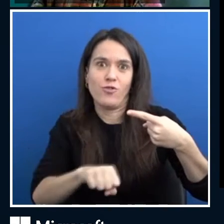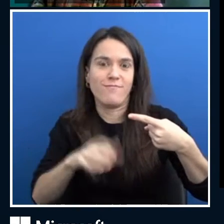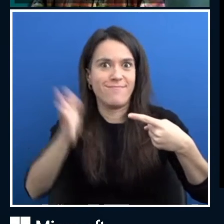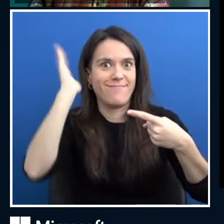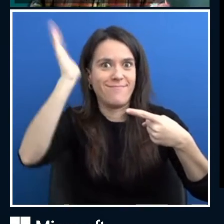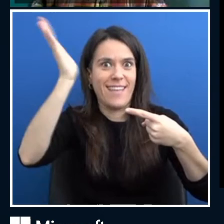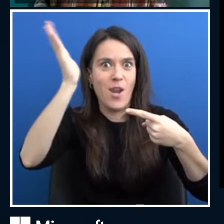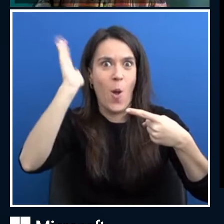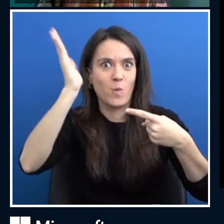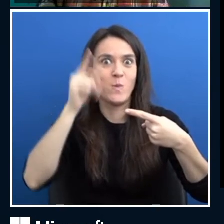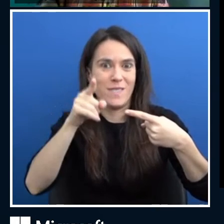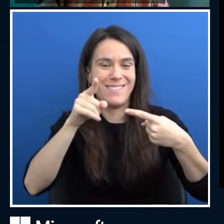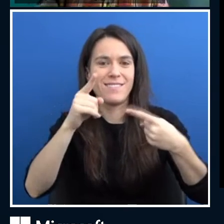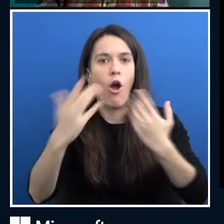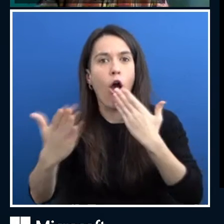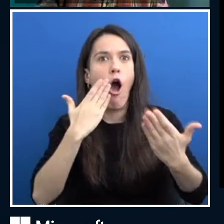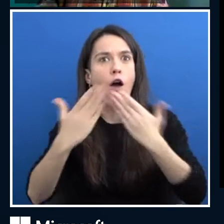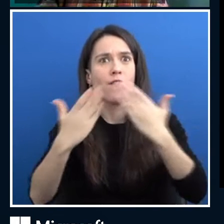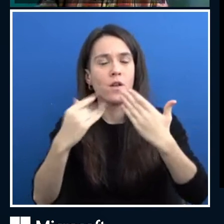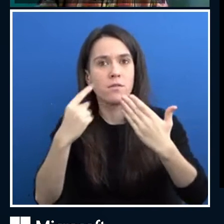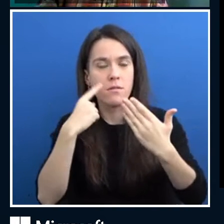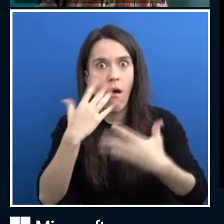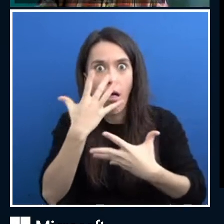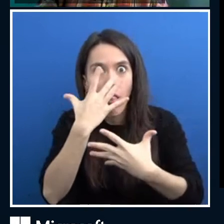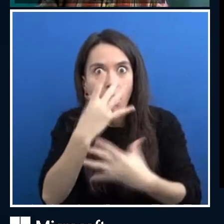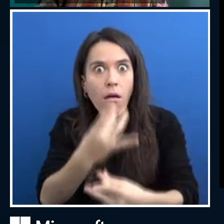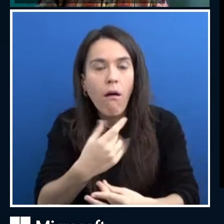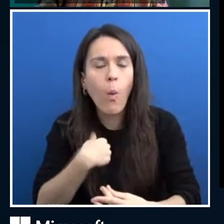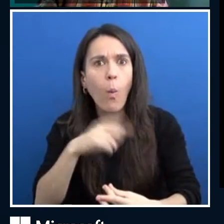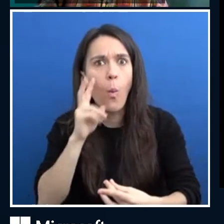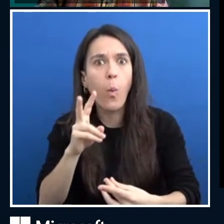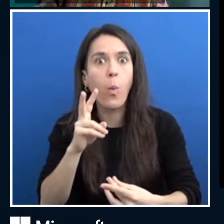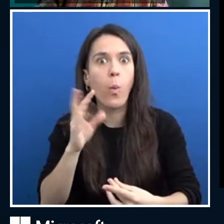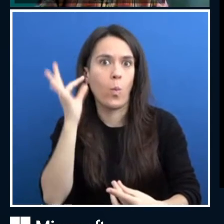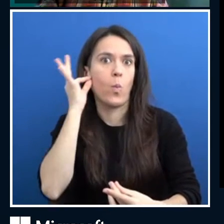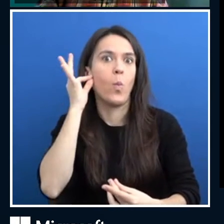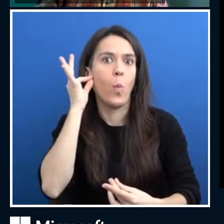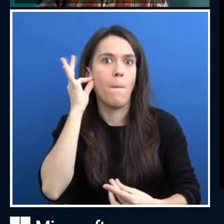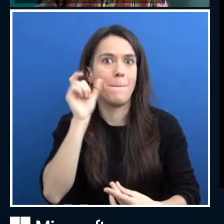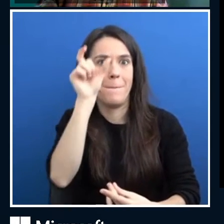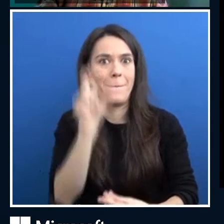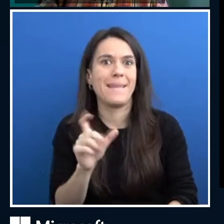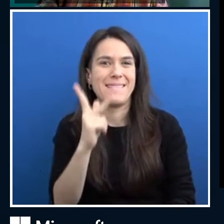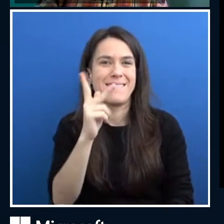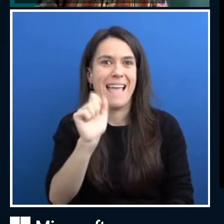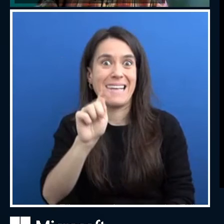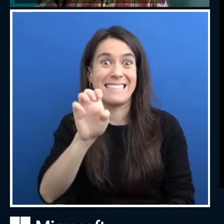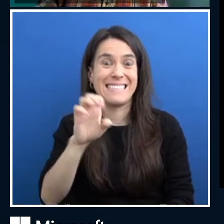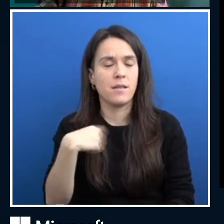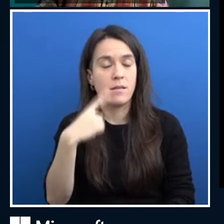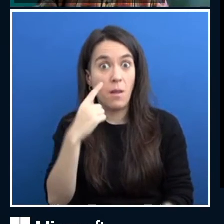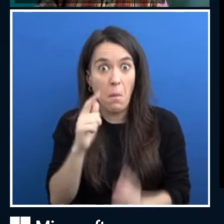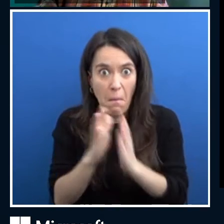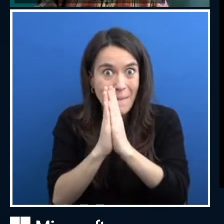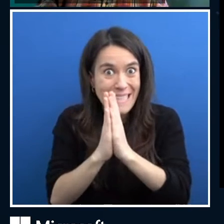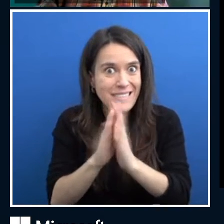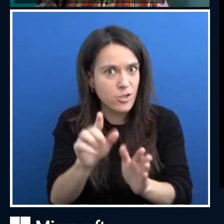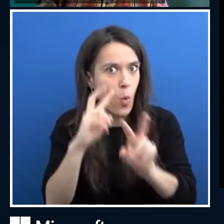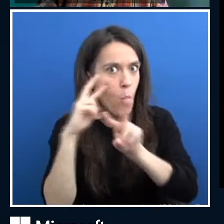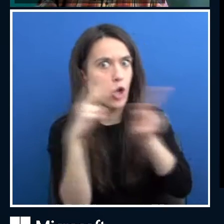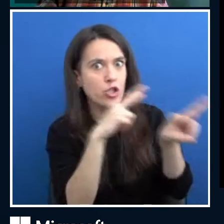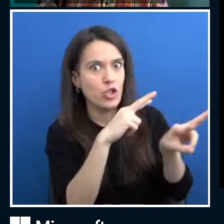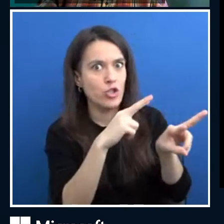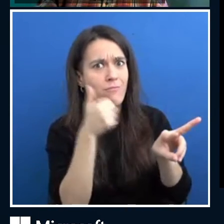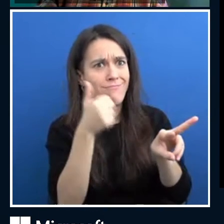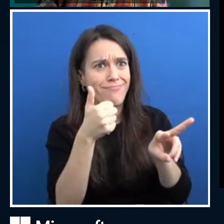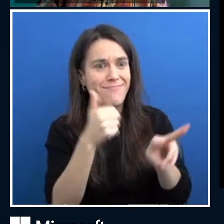was just the most fascinating talk by an amazing lady named Kate Crawford. Um, and if you get a chance, please watch that. Great watch. There is